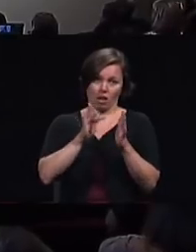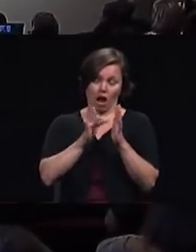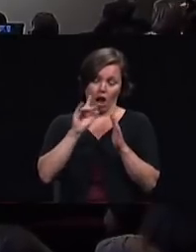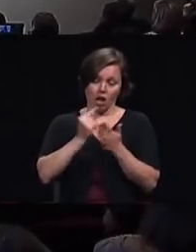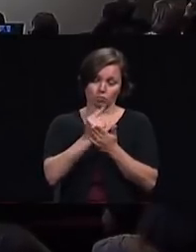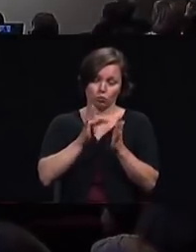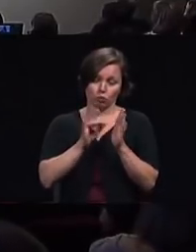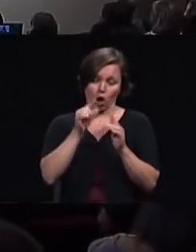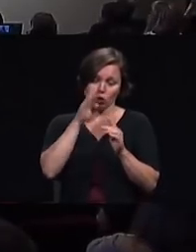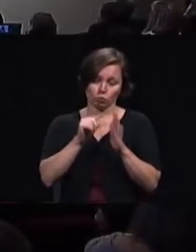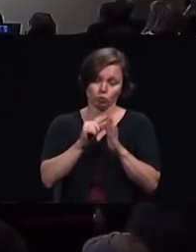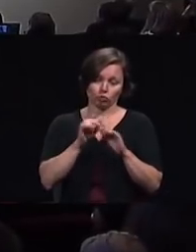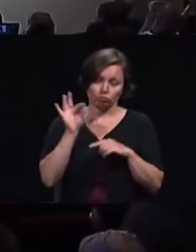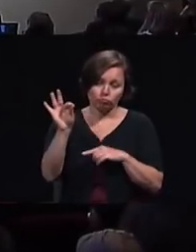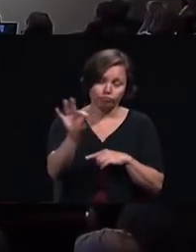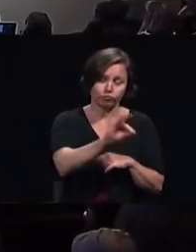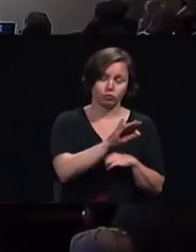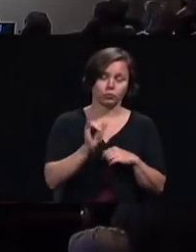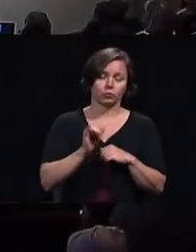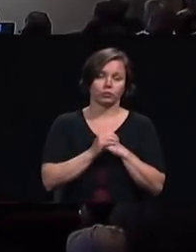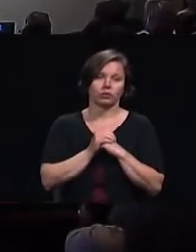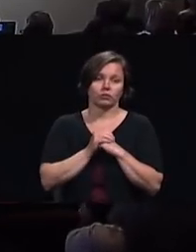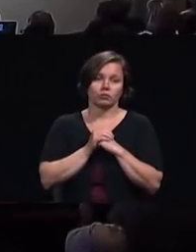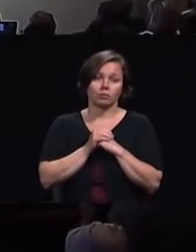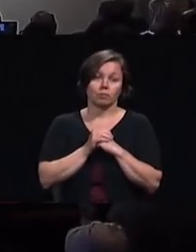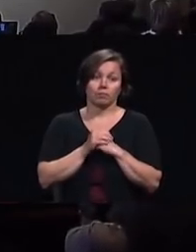but now back to Jonah